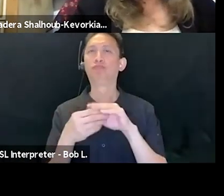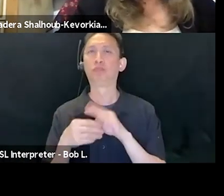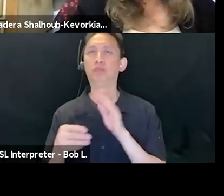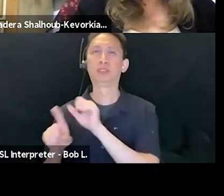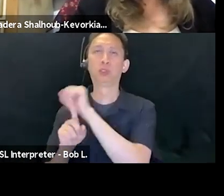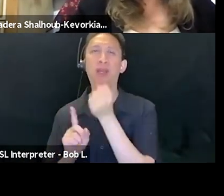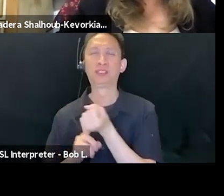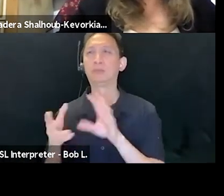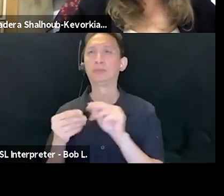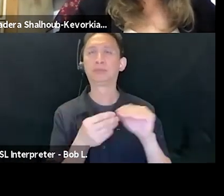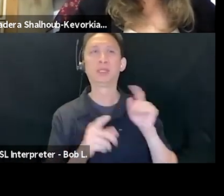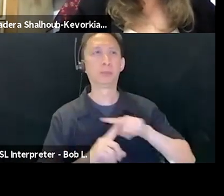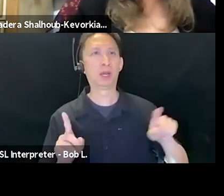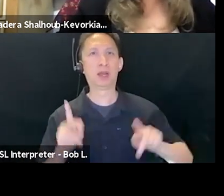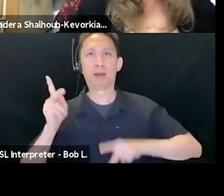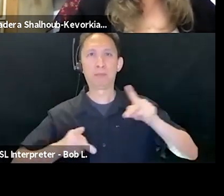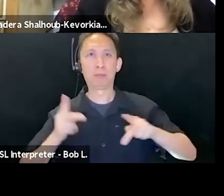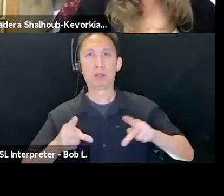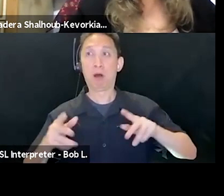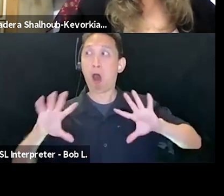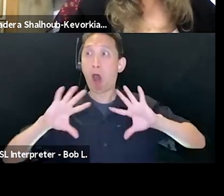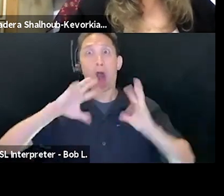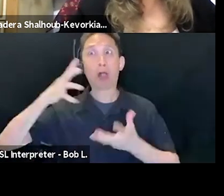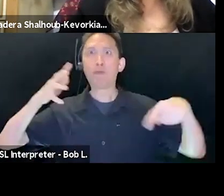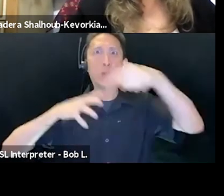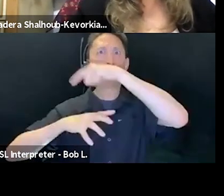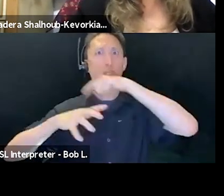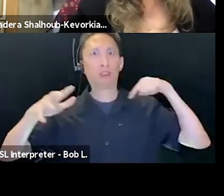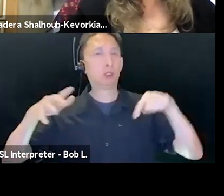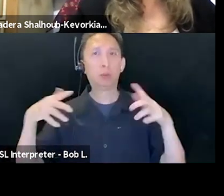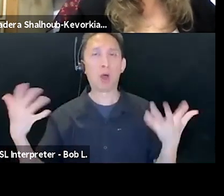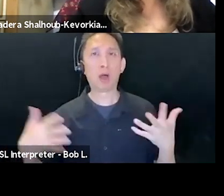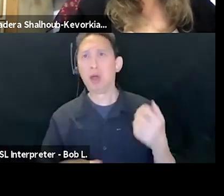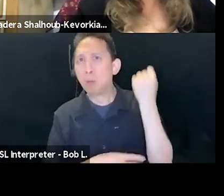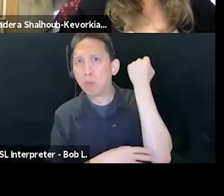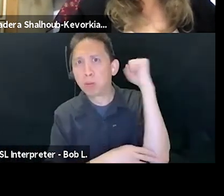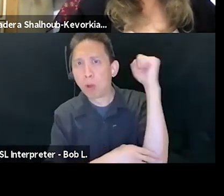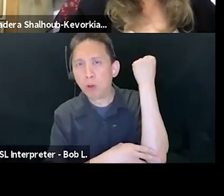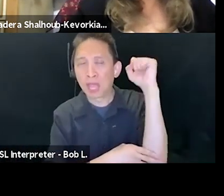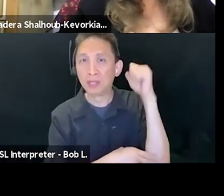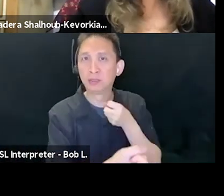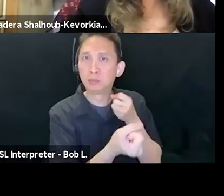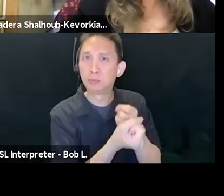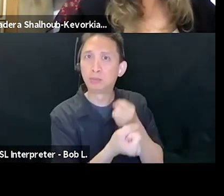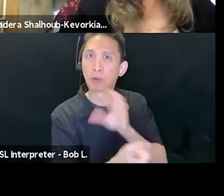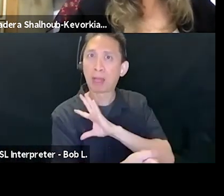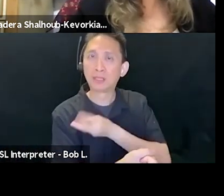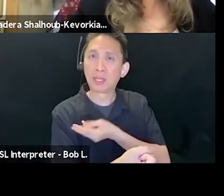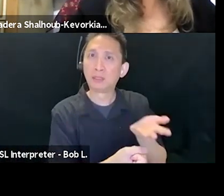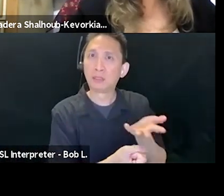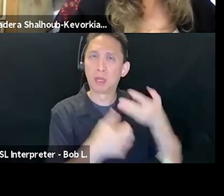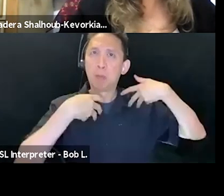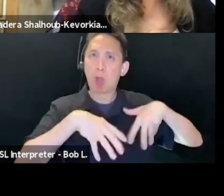people spontaneously around the world were protesting on behalf of Palestine, were marching for